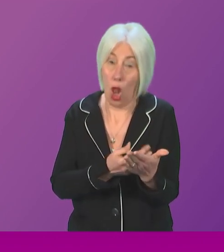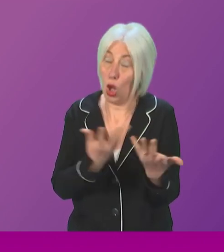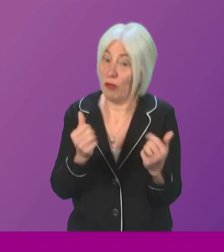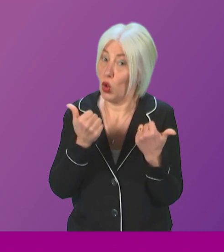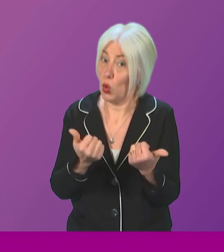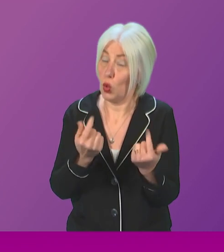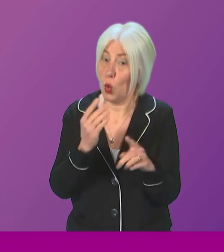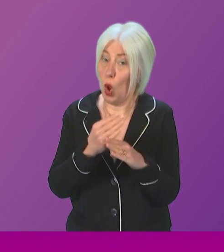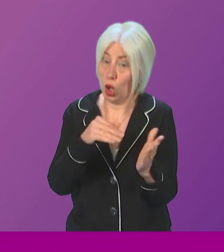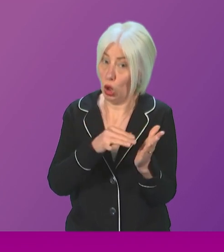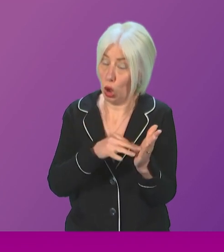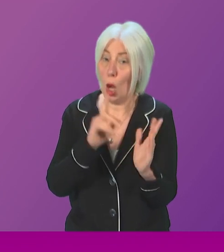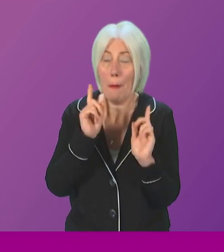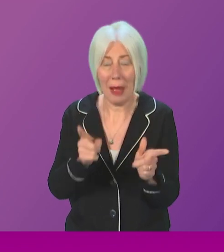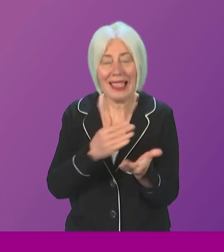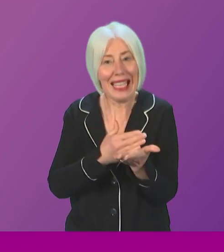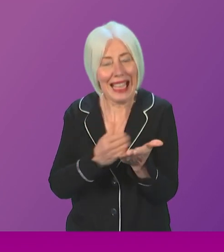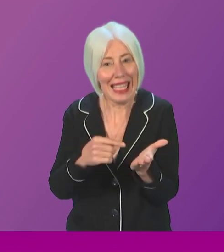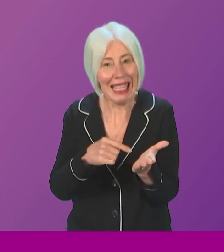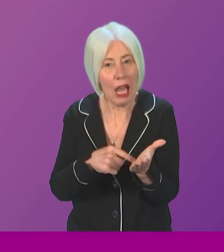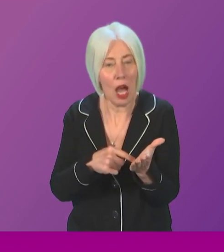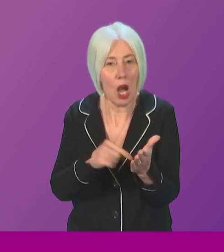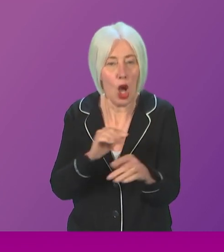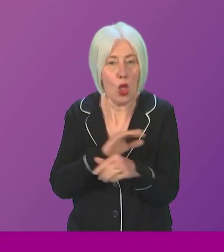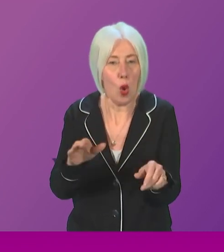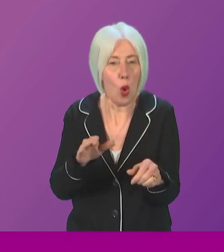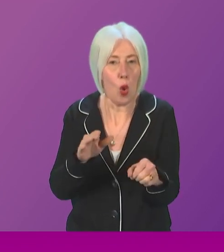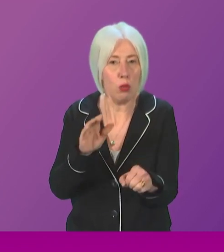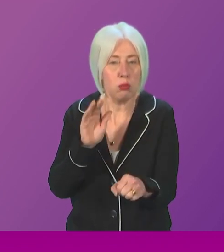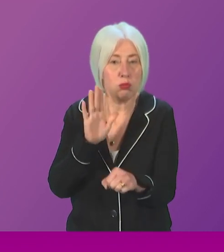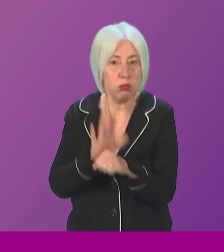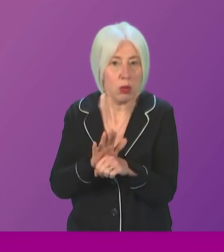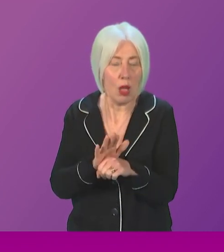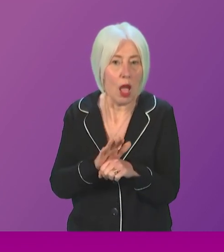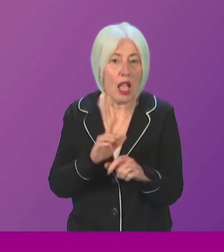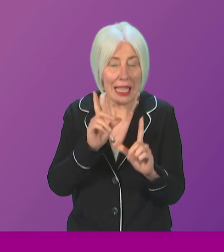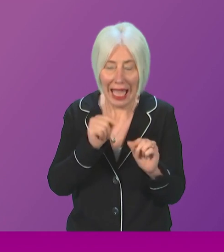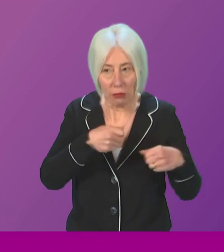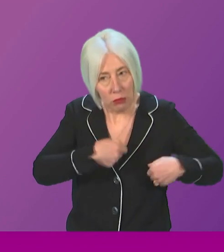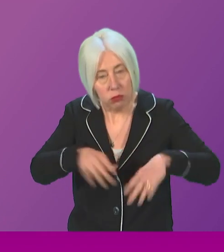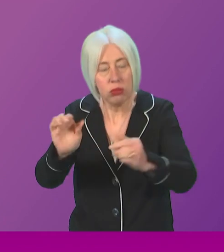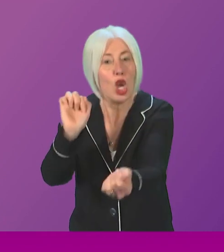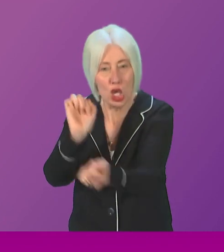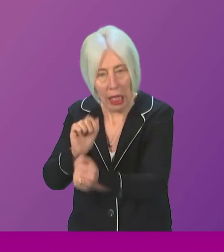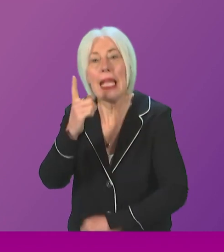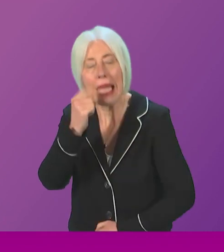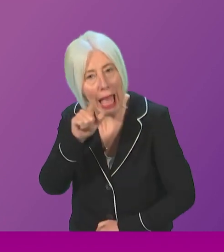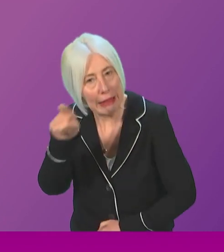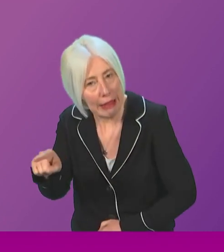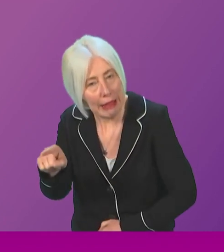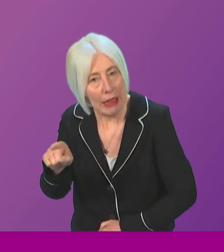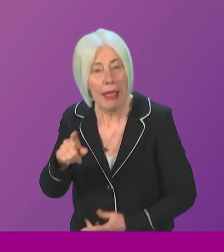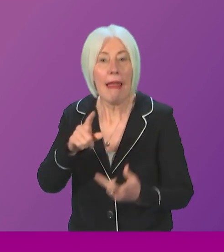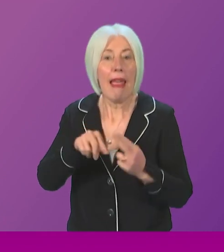there, it is very, very clear that there is no bar on imposing a custodial sentence on a young person where, of course,